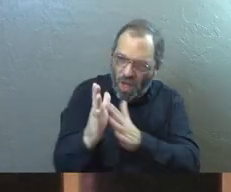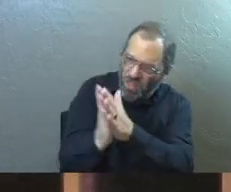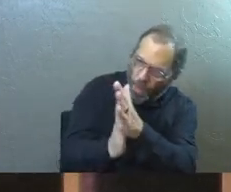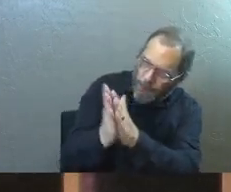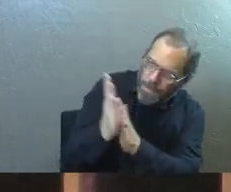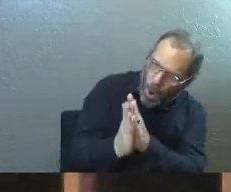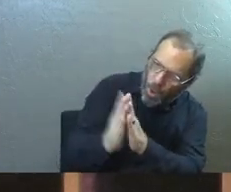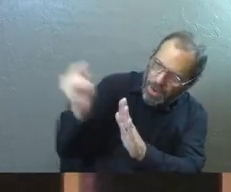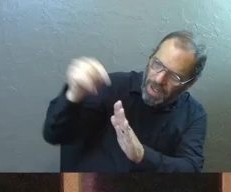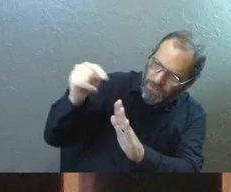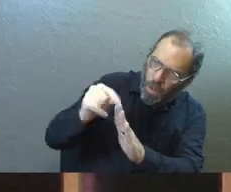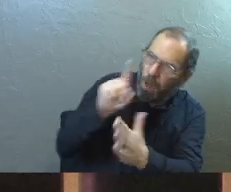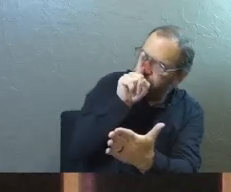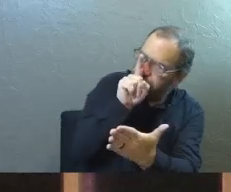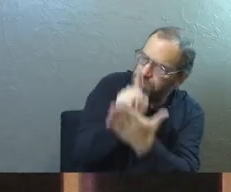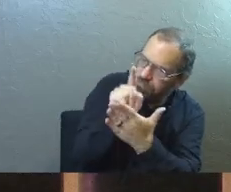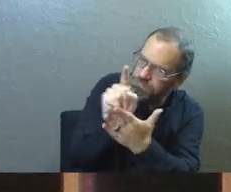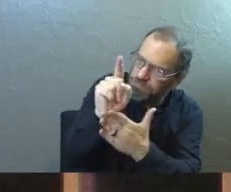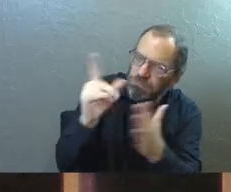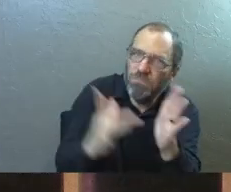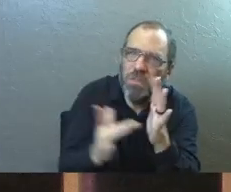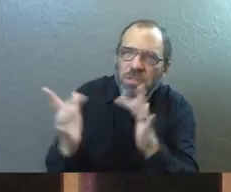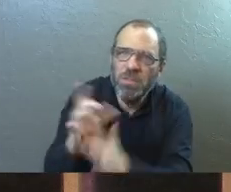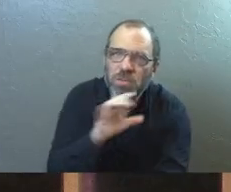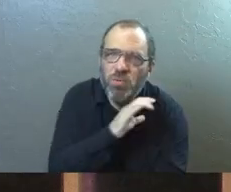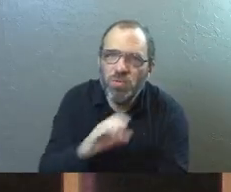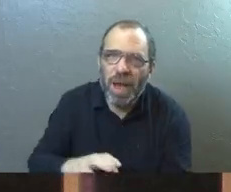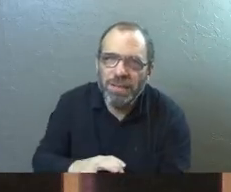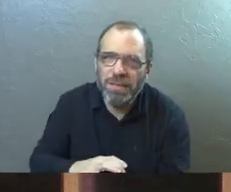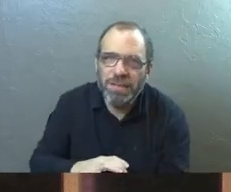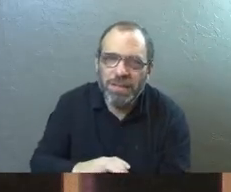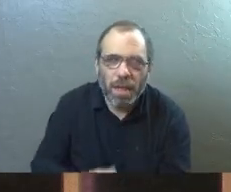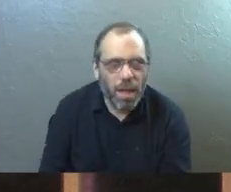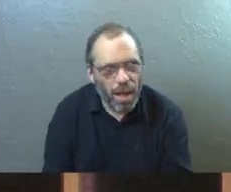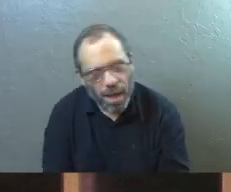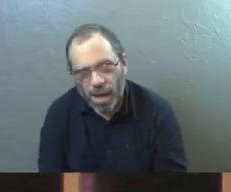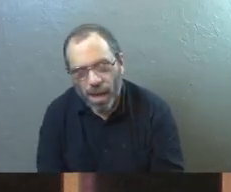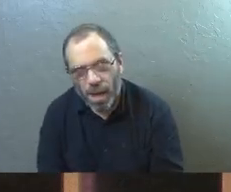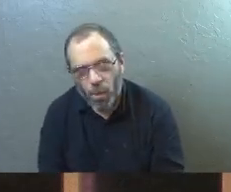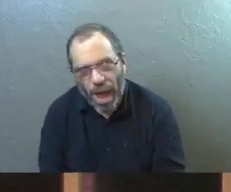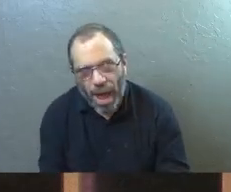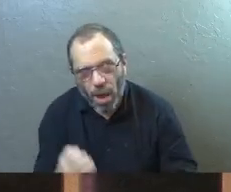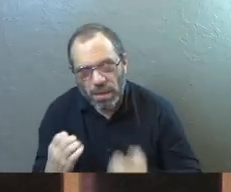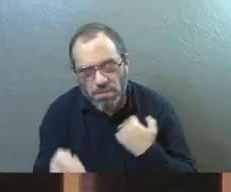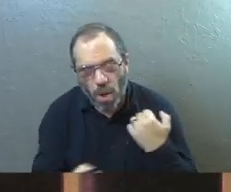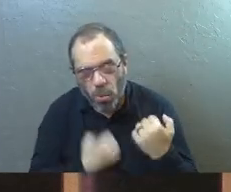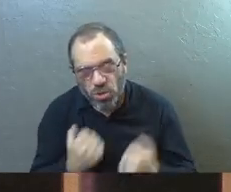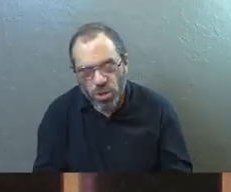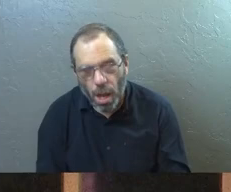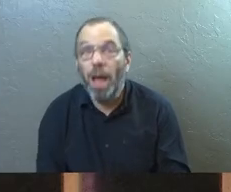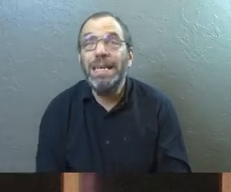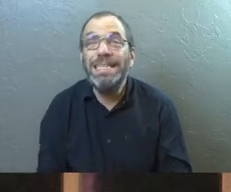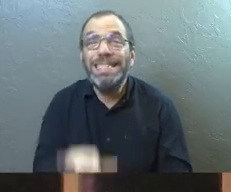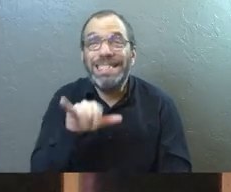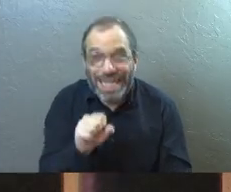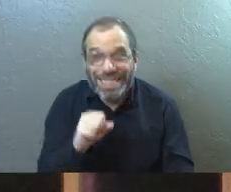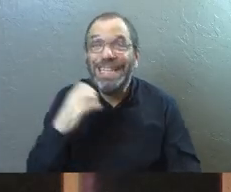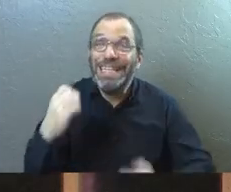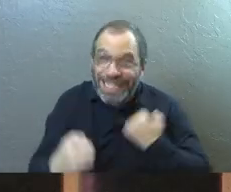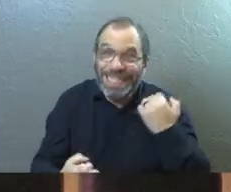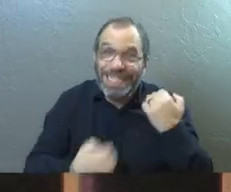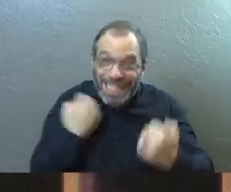motive of falling more deeply in love with Jesus Christ. Like, man, that sounds really emotional. It is really emotional.